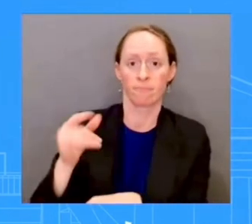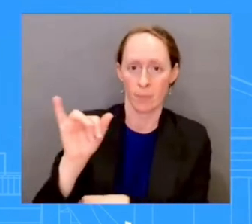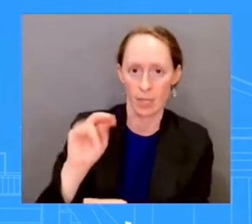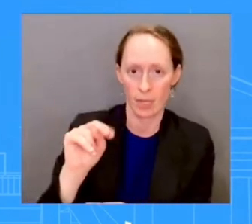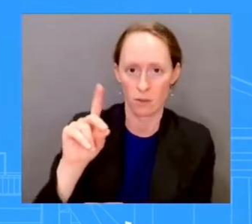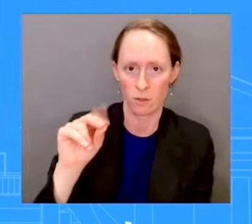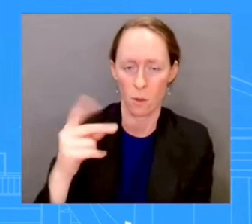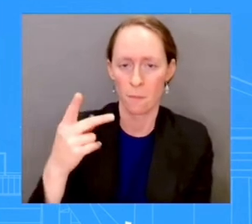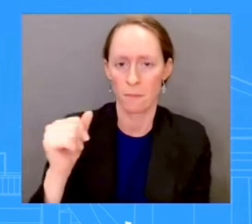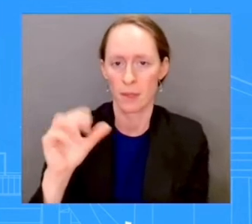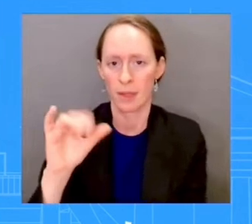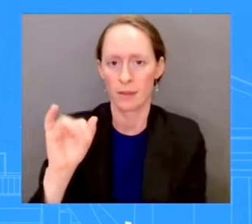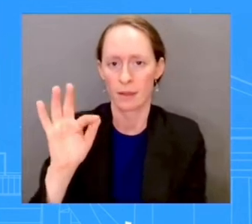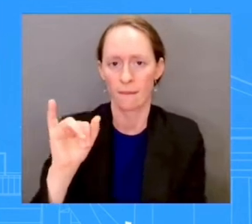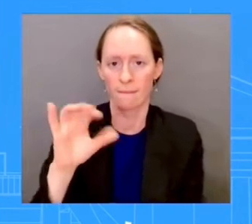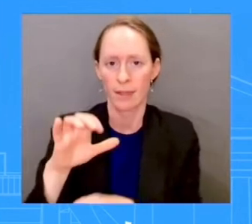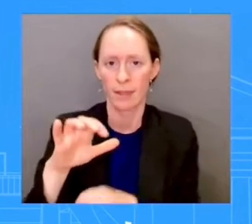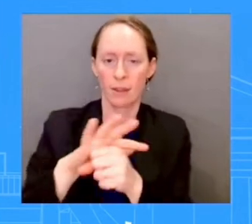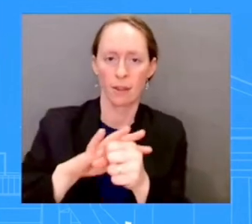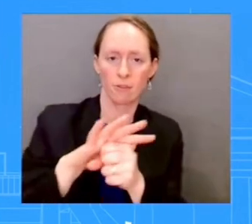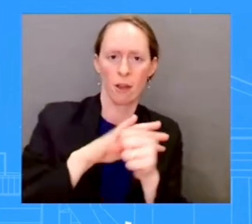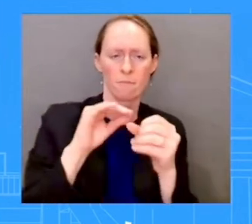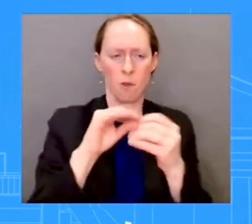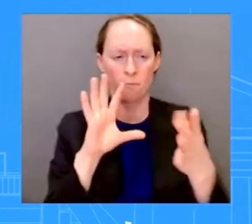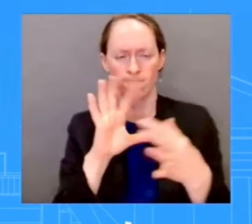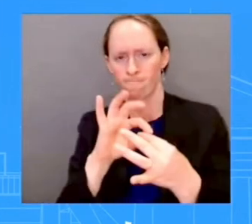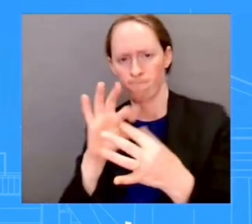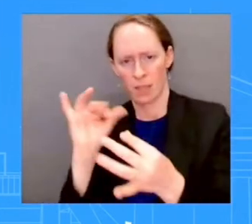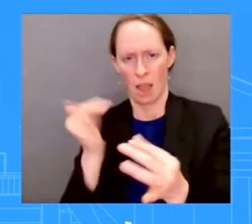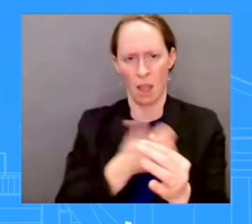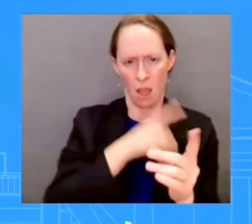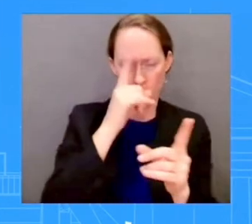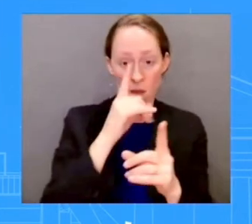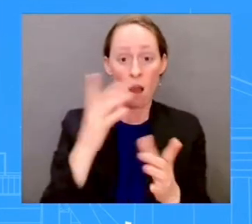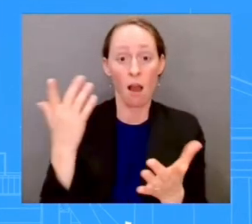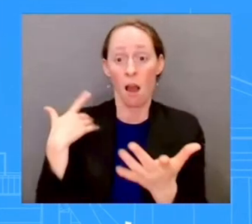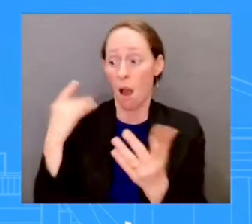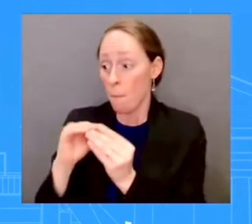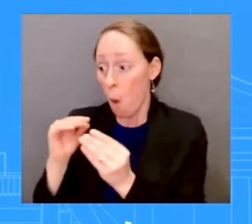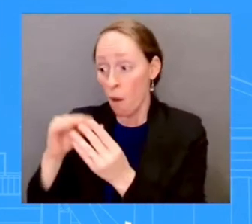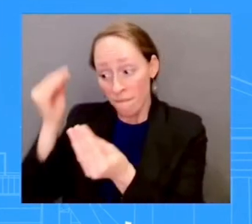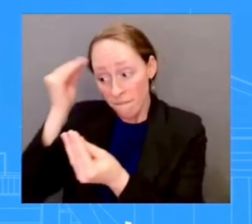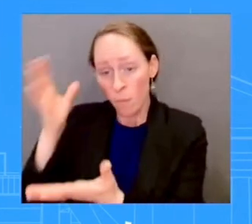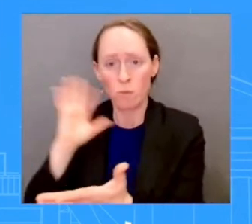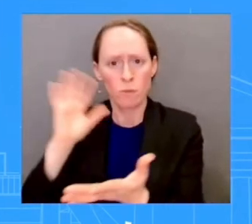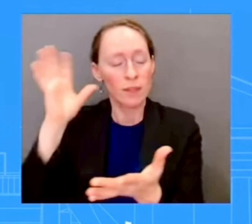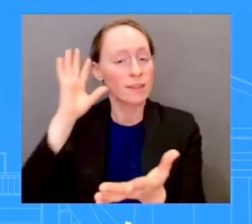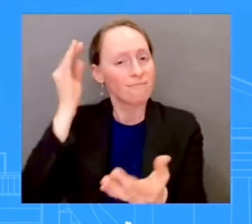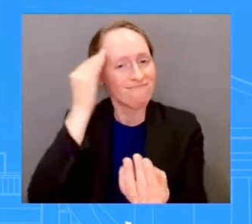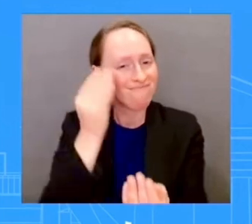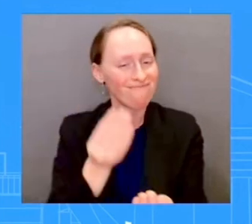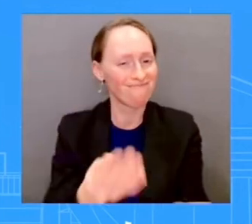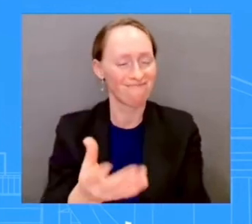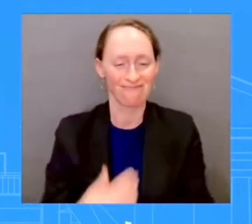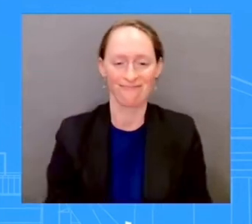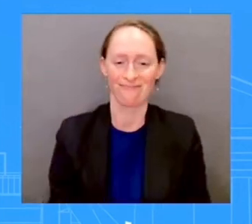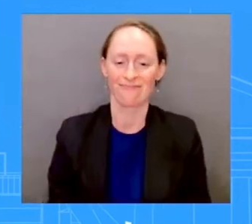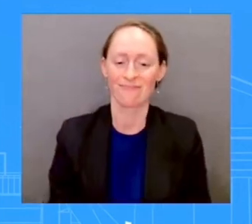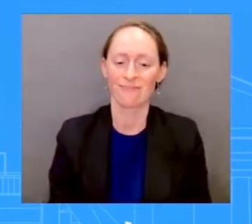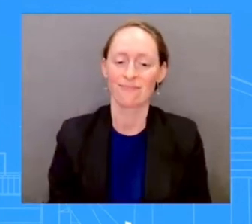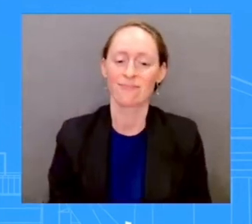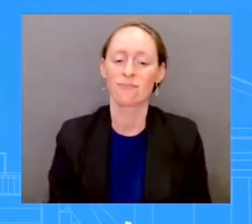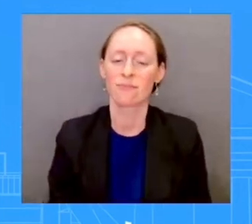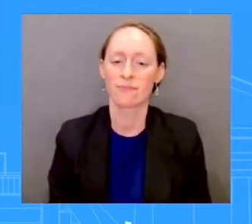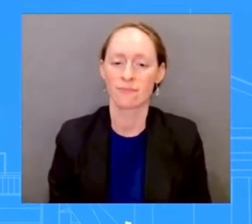to discuss and lay out and read out, we certainly will do that. But look, we look forward to these types of diplomatic conversations